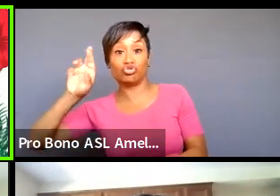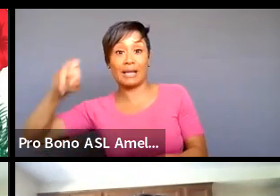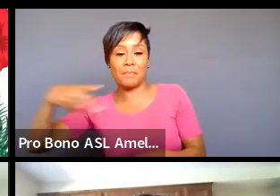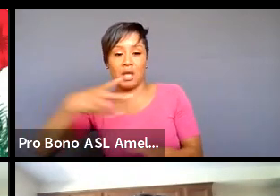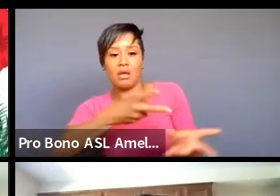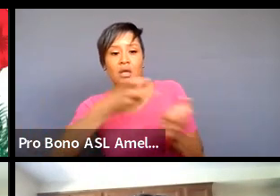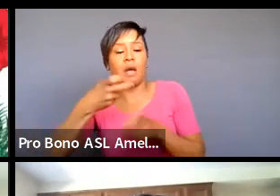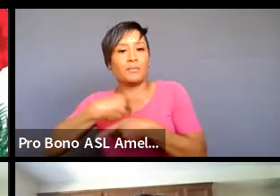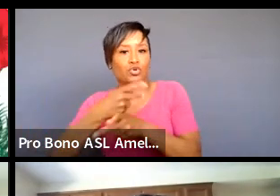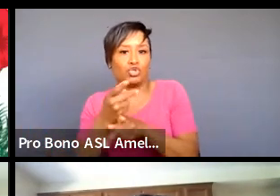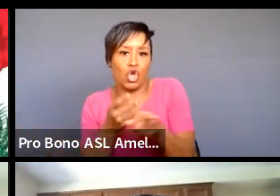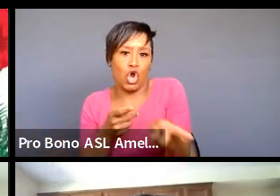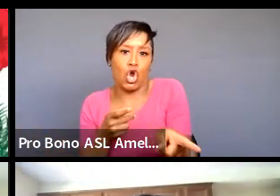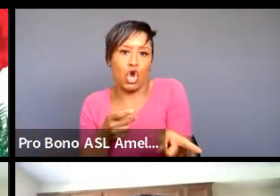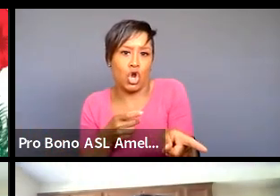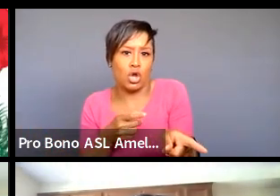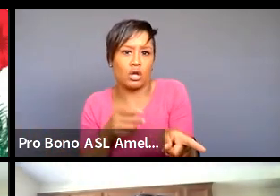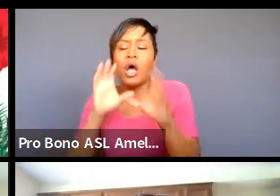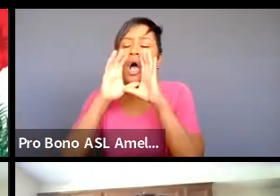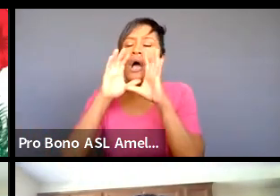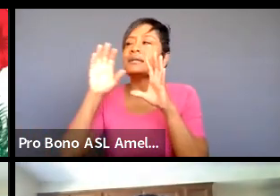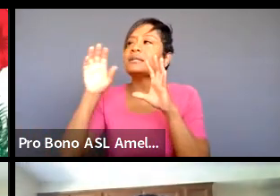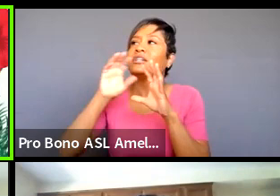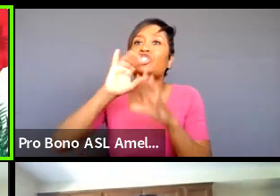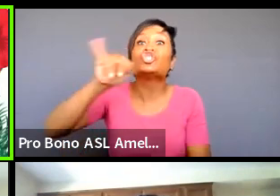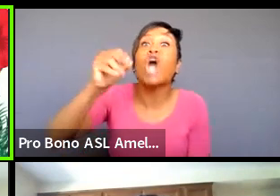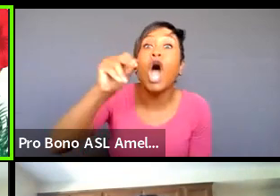her work sarah jones